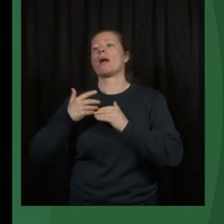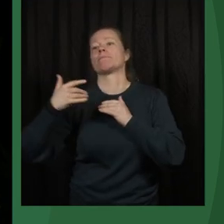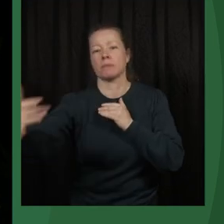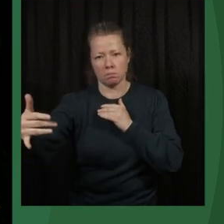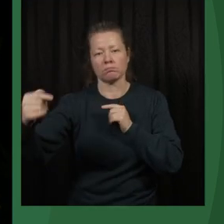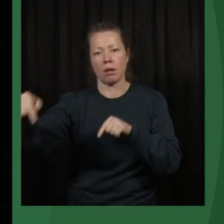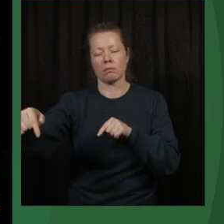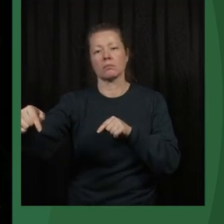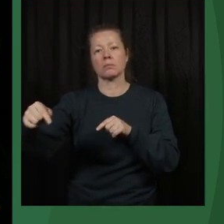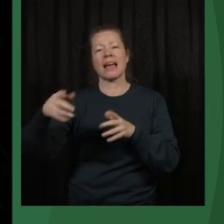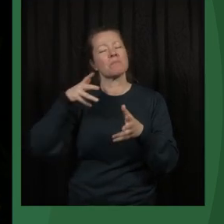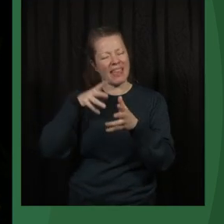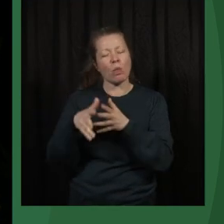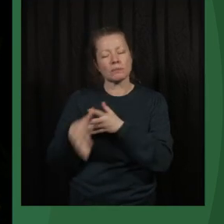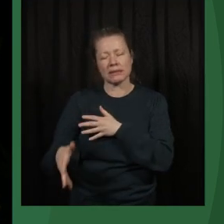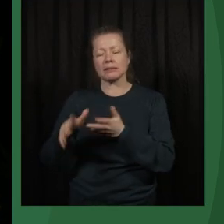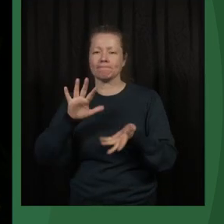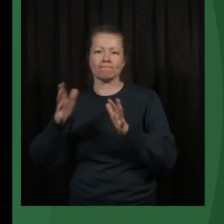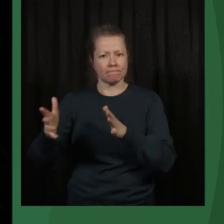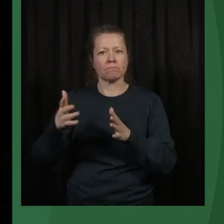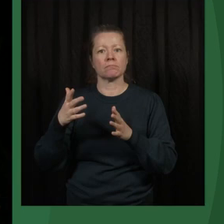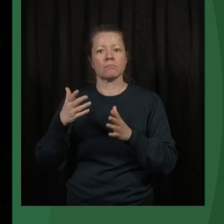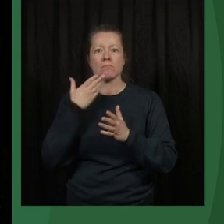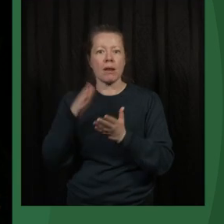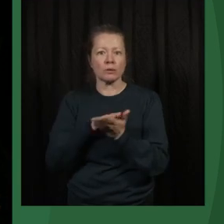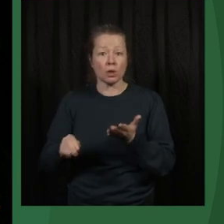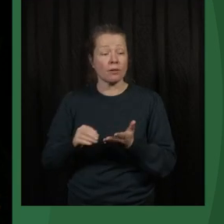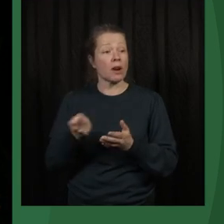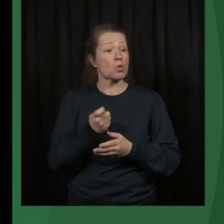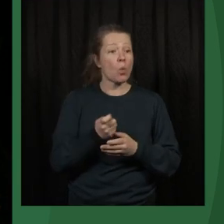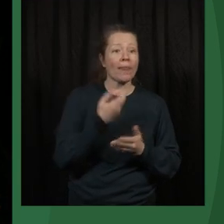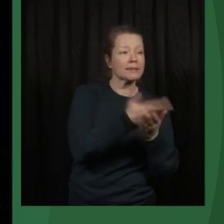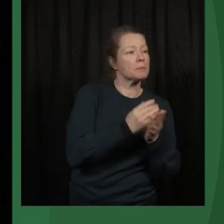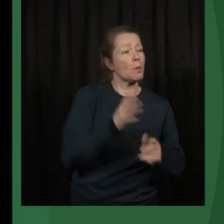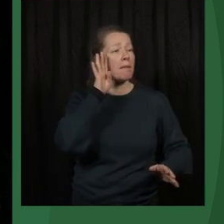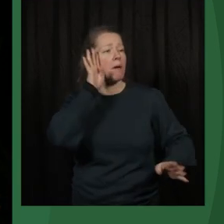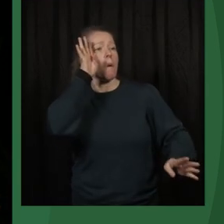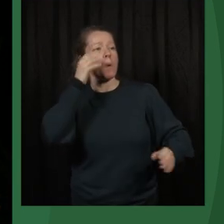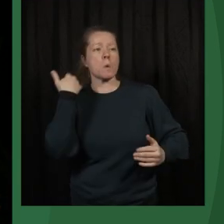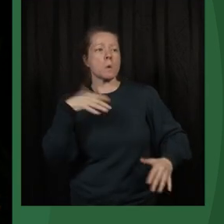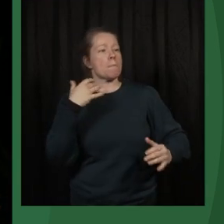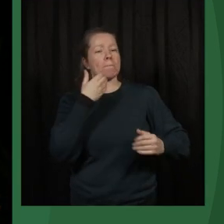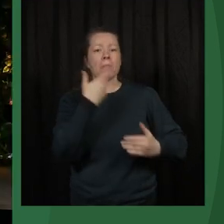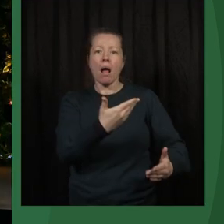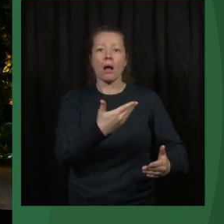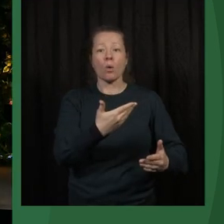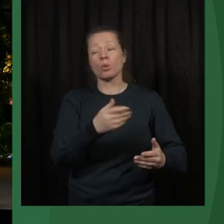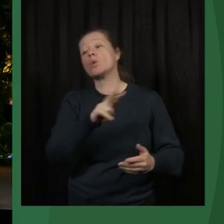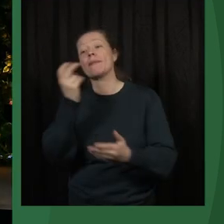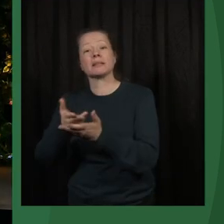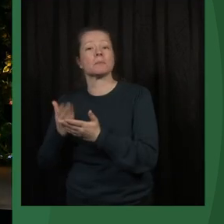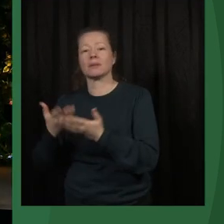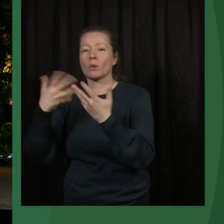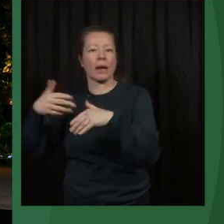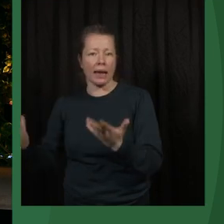So that's an average, because in those, there are examples that are fantastic. There are examples that it didn't work, but it was right, the right thing to